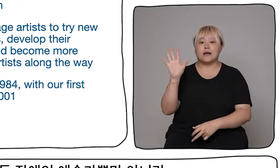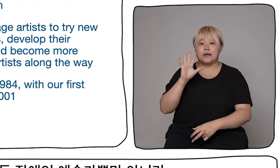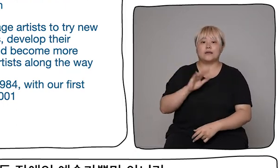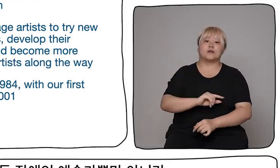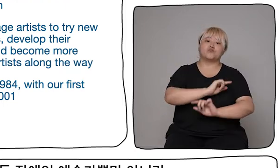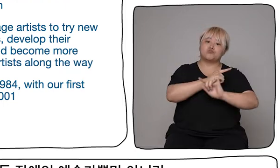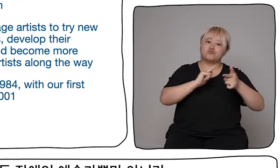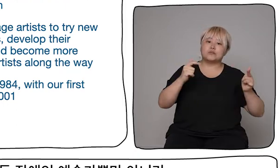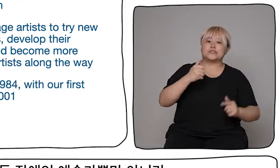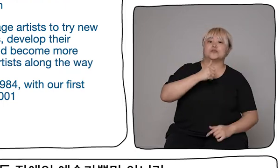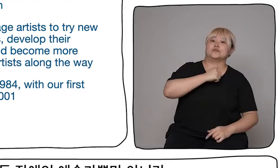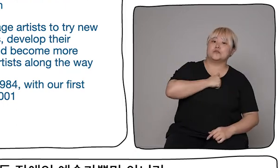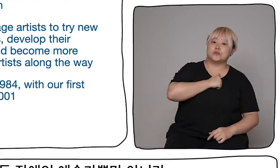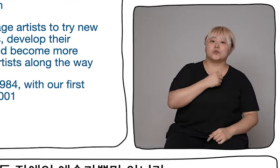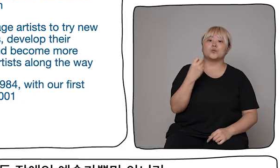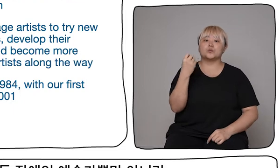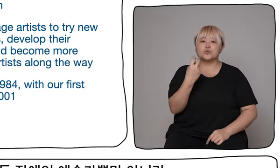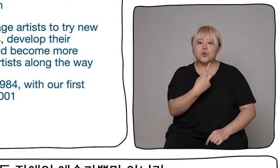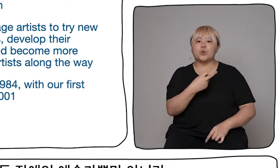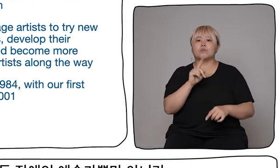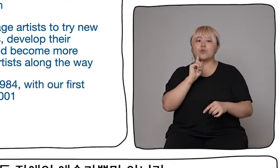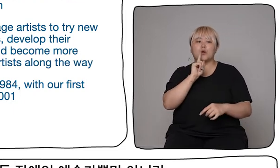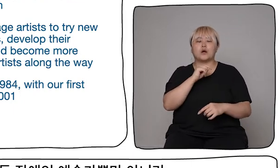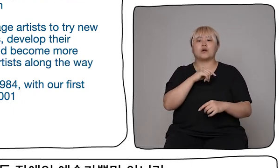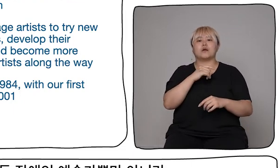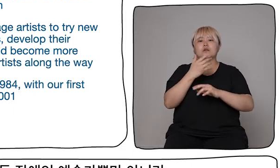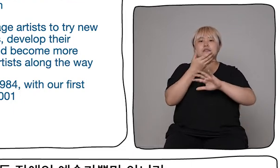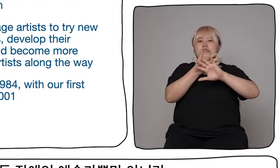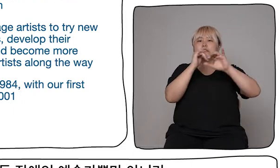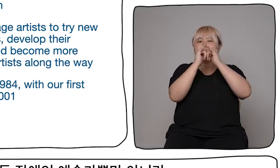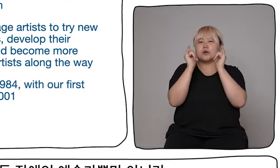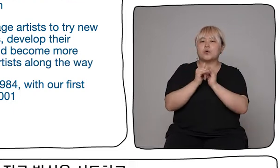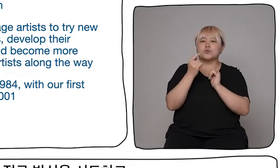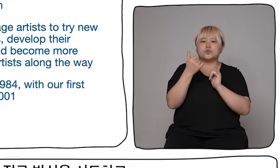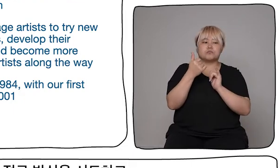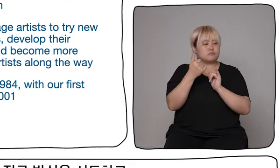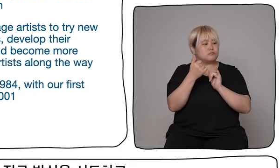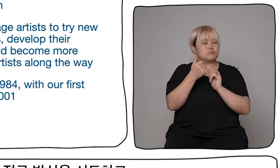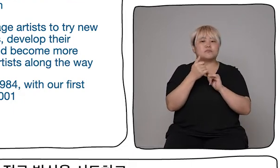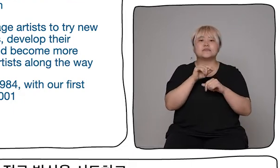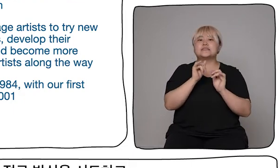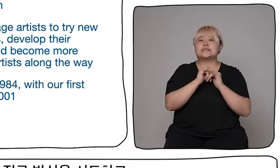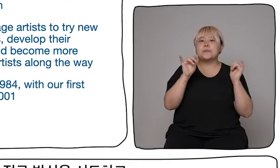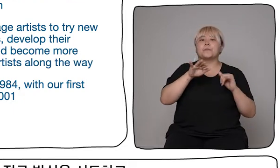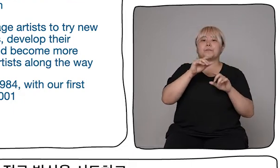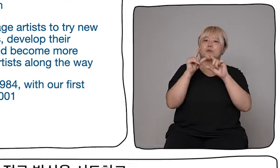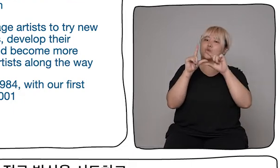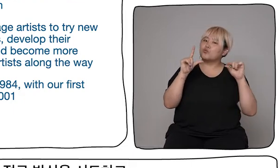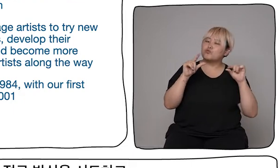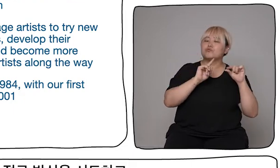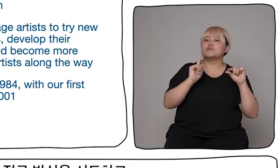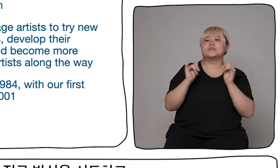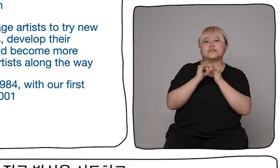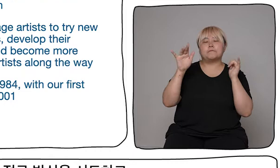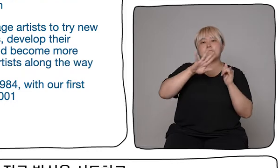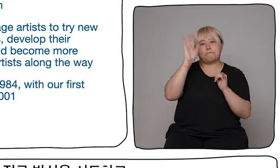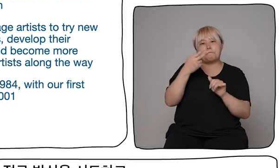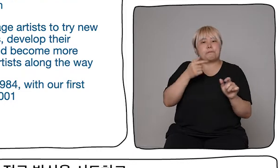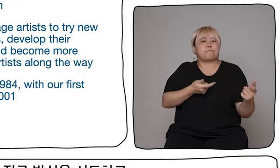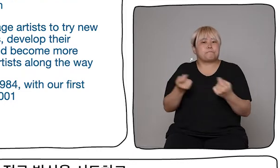of any label or identity. And we encourage those artists to try new approaches,